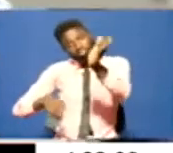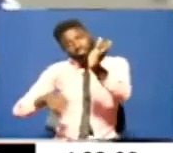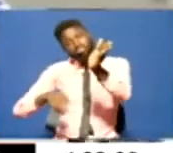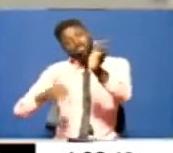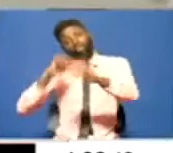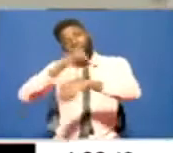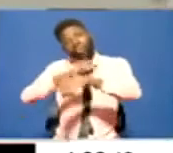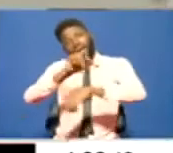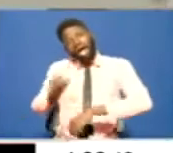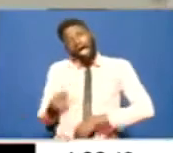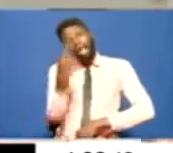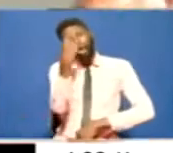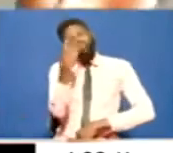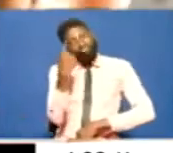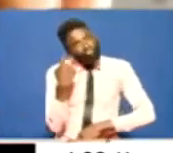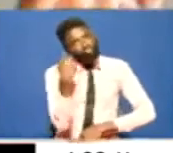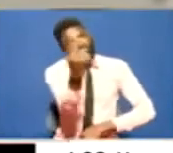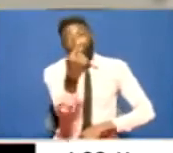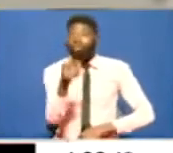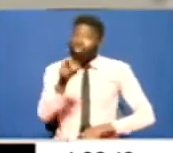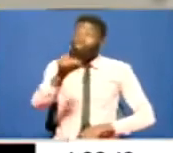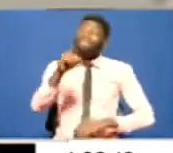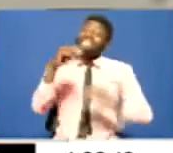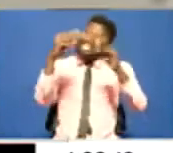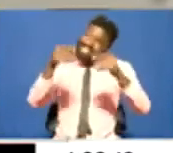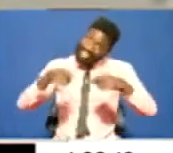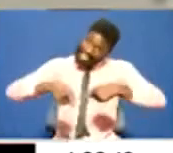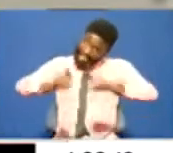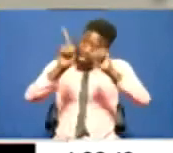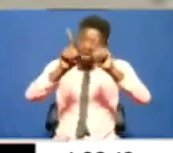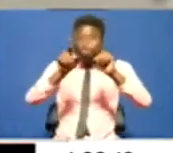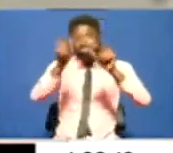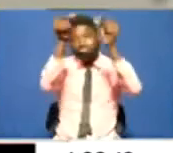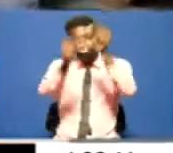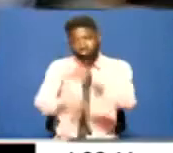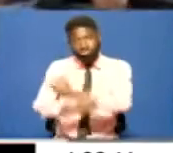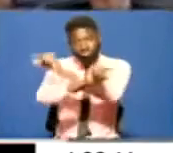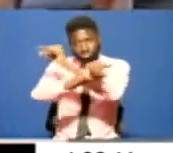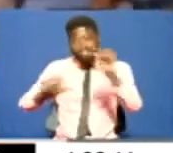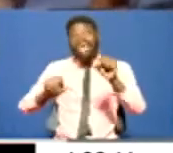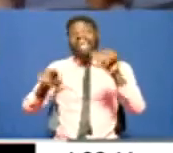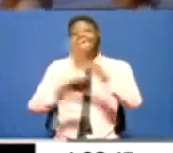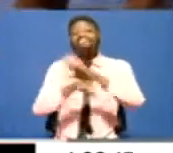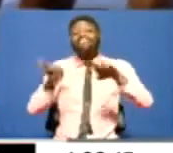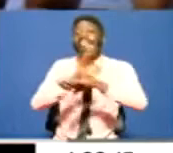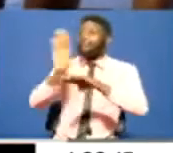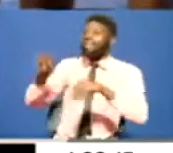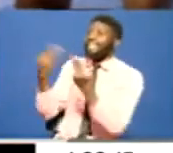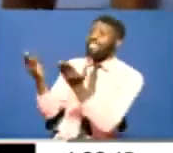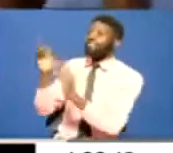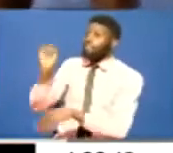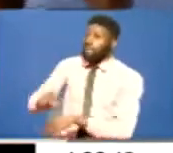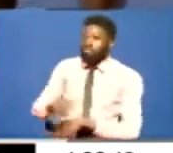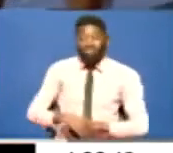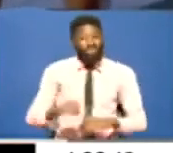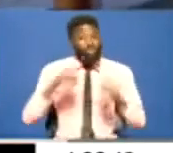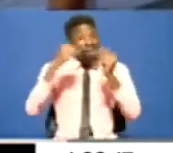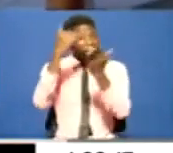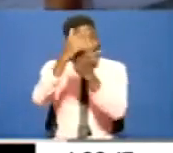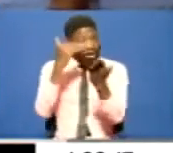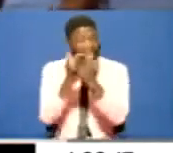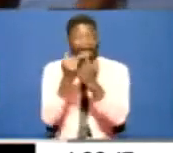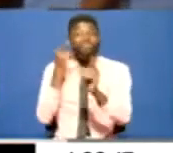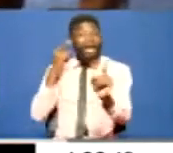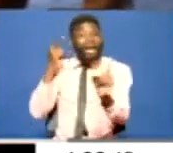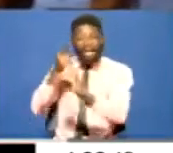aende kwa shule. Kwa hivo wewe mwalimu utajua mwenyewe, utamprovideia kila kitu. She said a program to supply the girls with